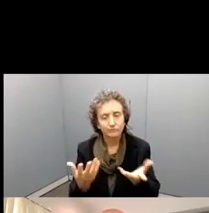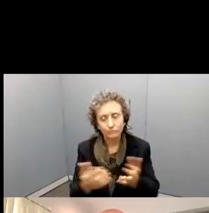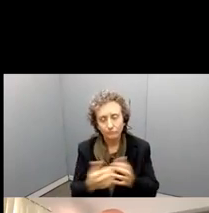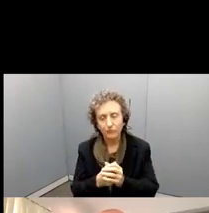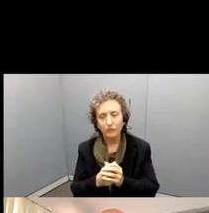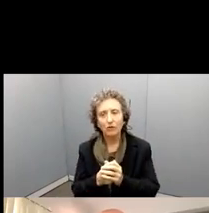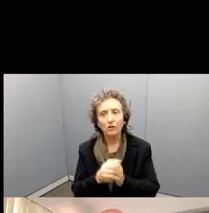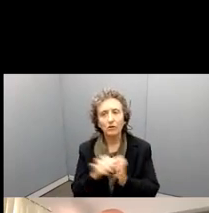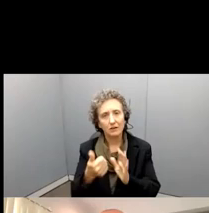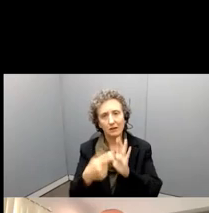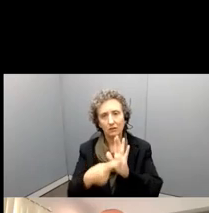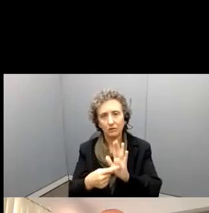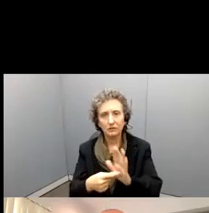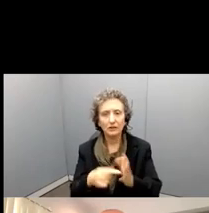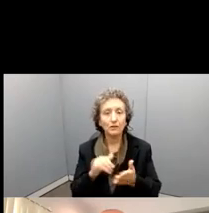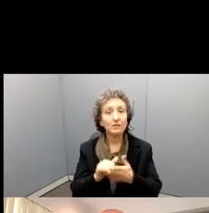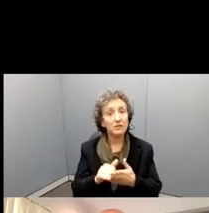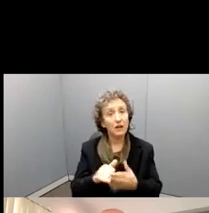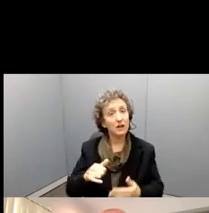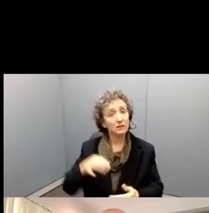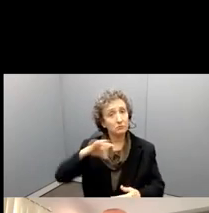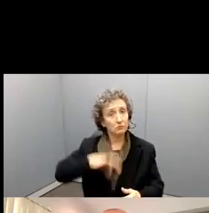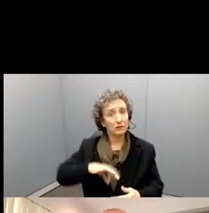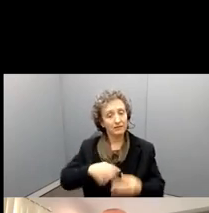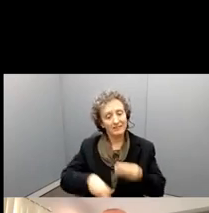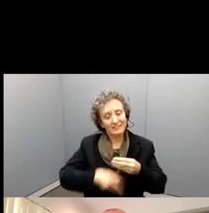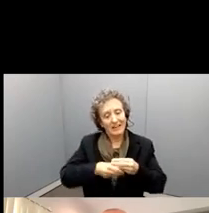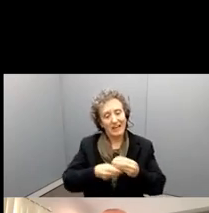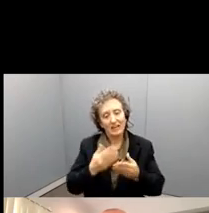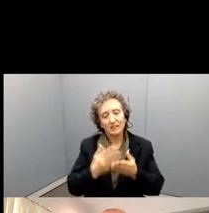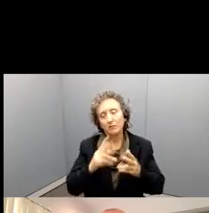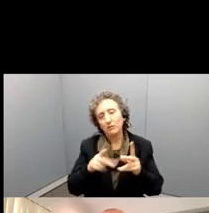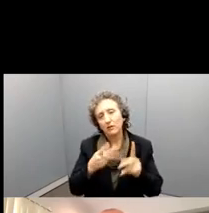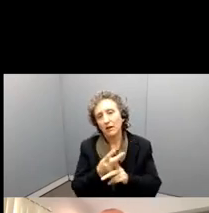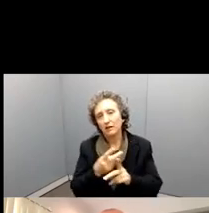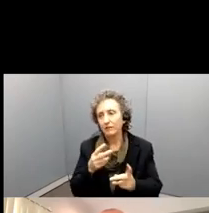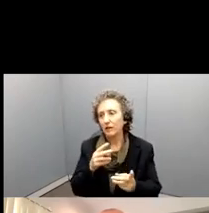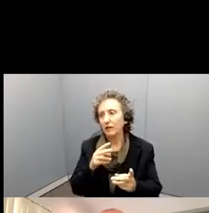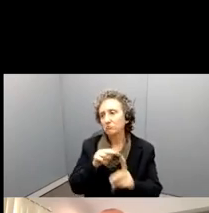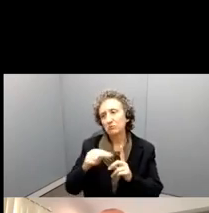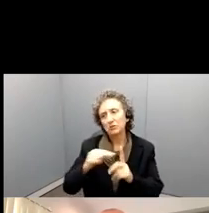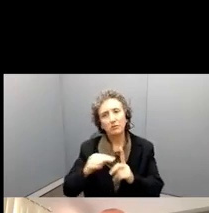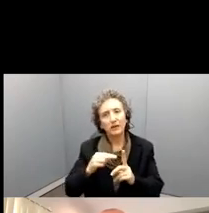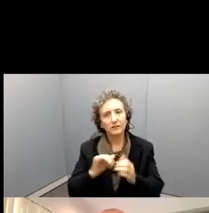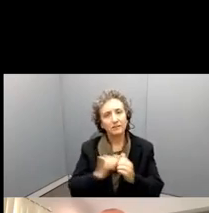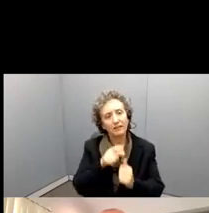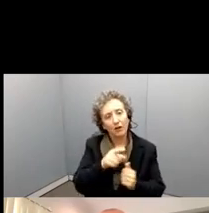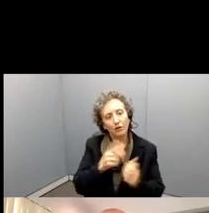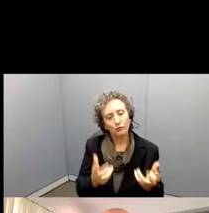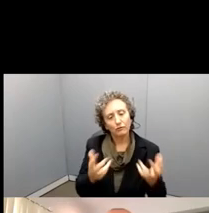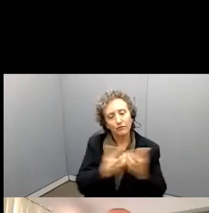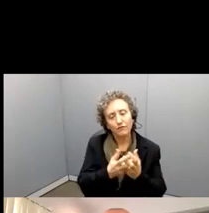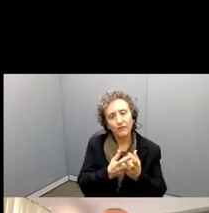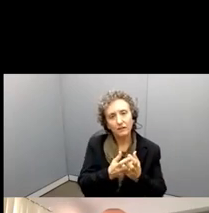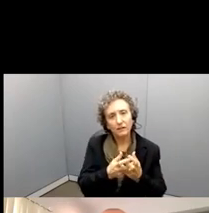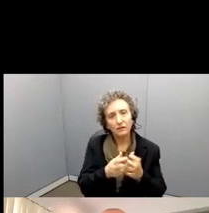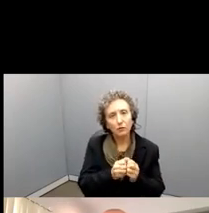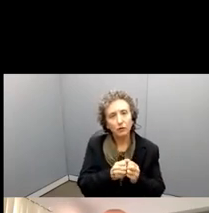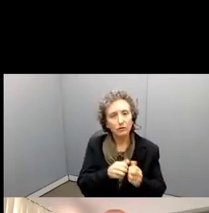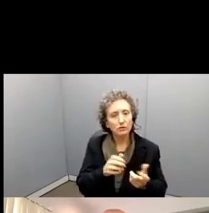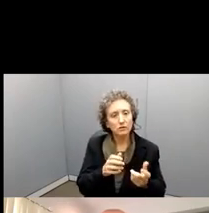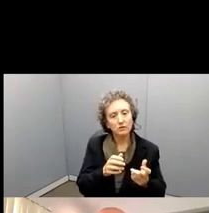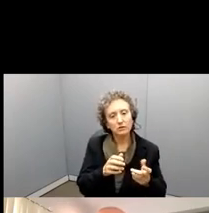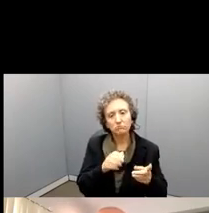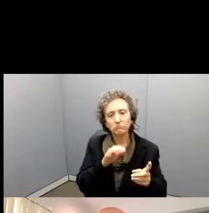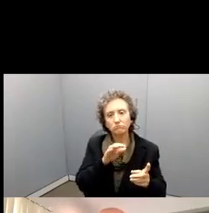know, that sometimes often helps to add some perspective to this, uh, where, how your position fits, your positionality, that is, fits